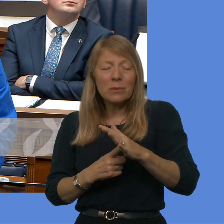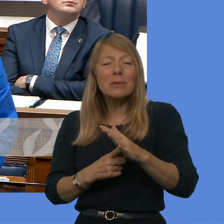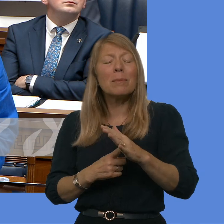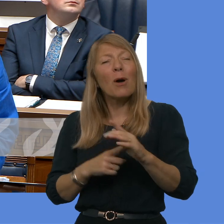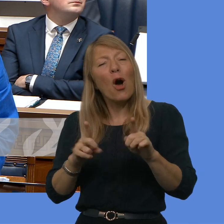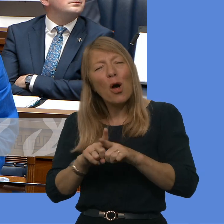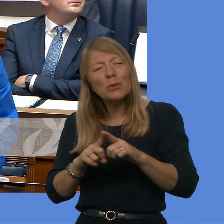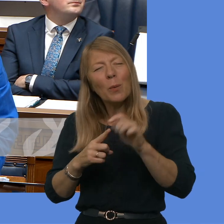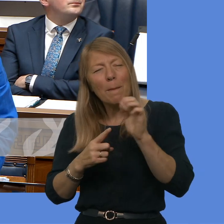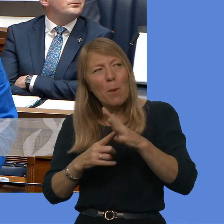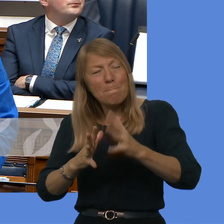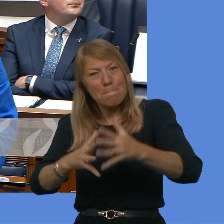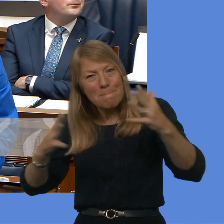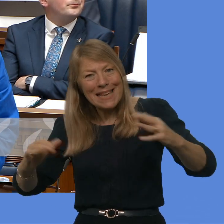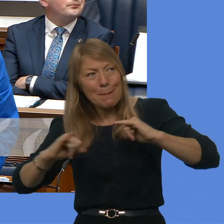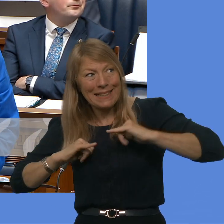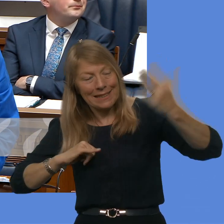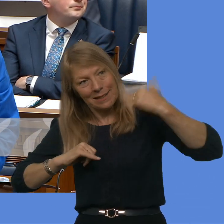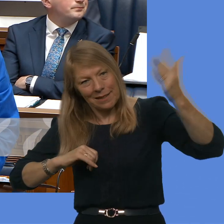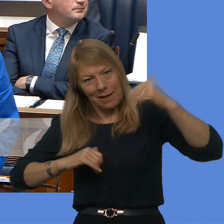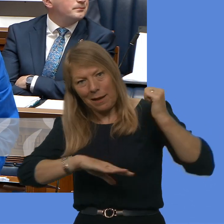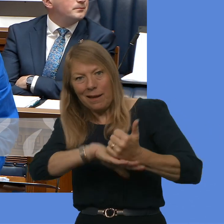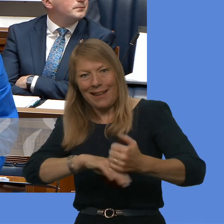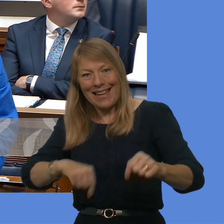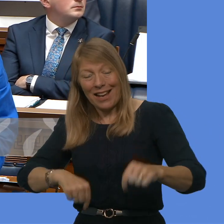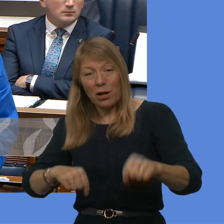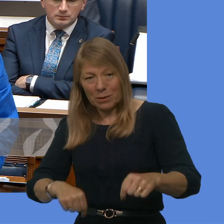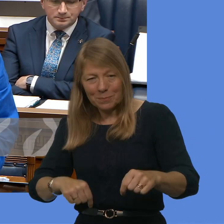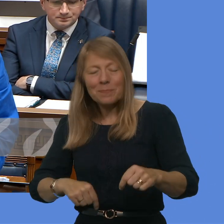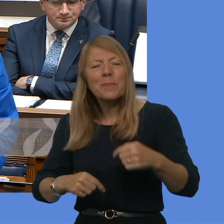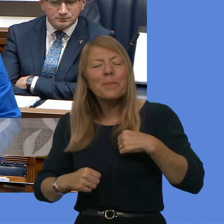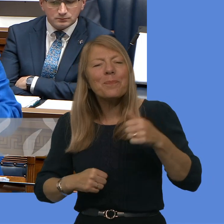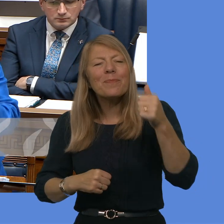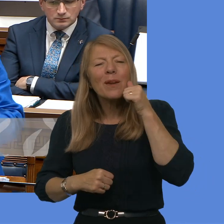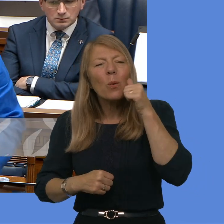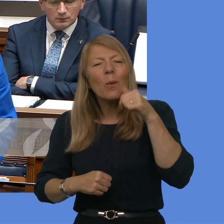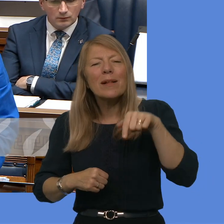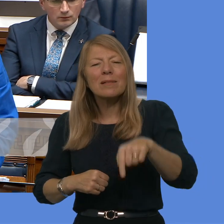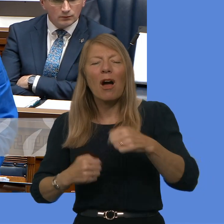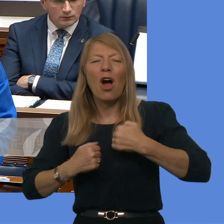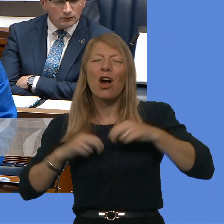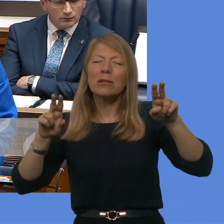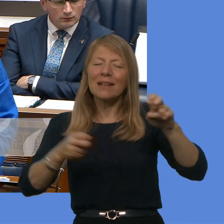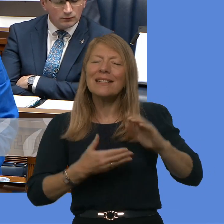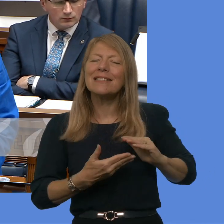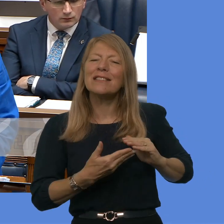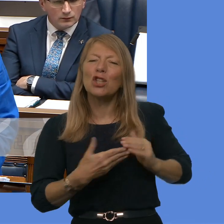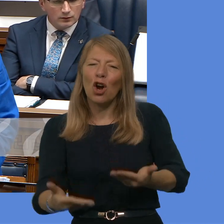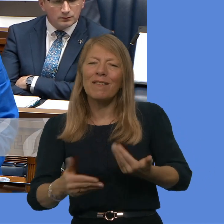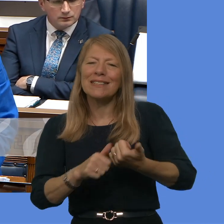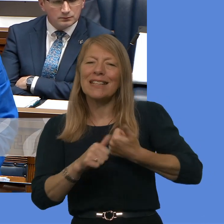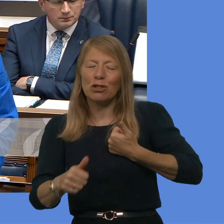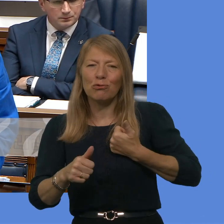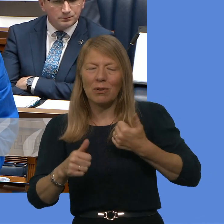so important and essential. We know that the biggest growth area of that, of course, has been in the services industry that is not impacted by dual market access.